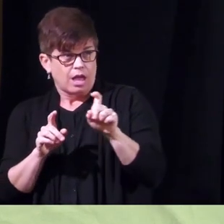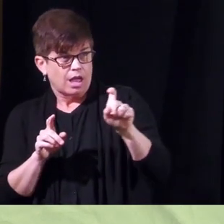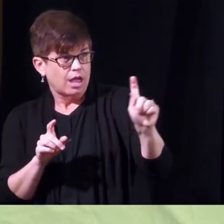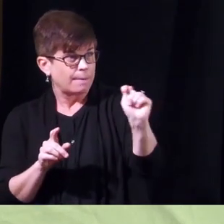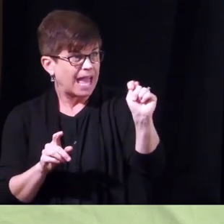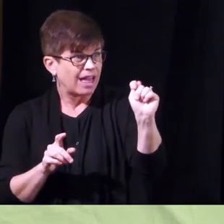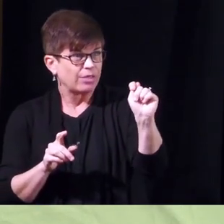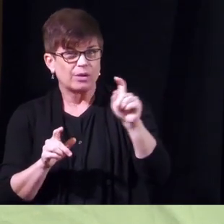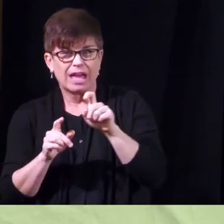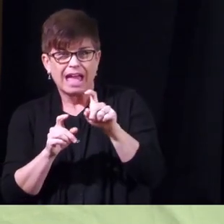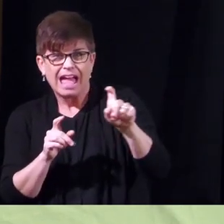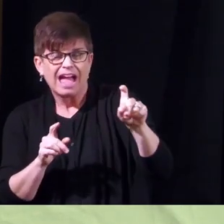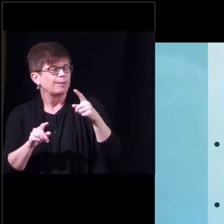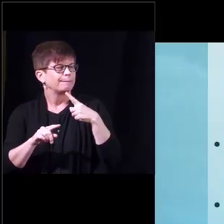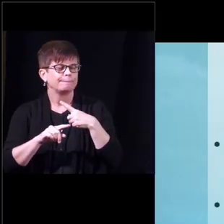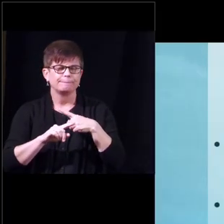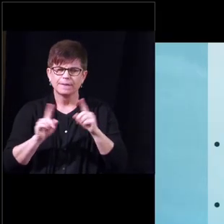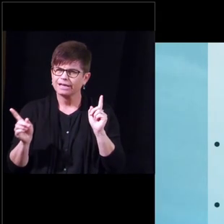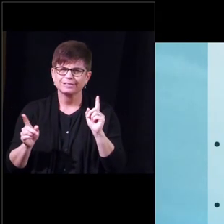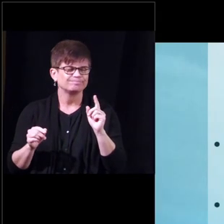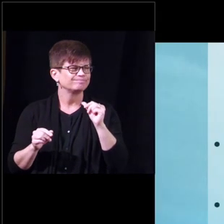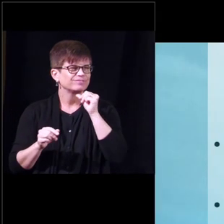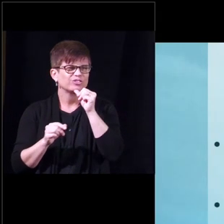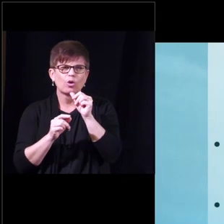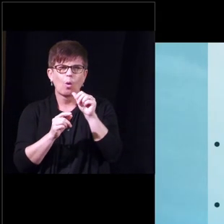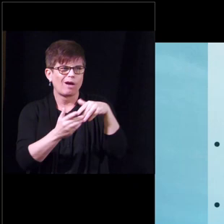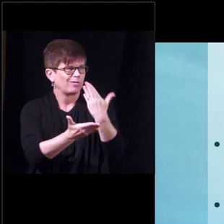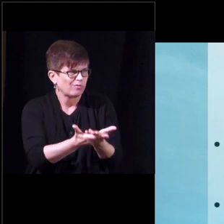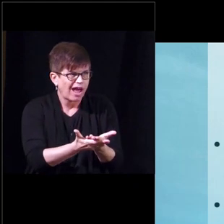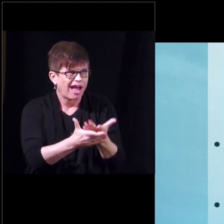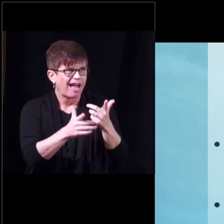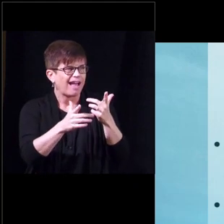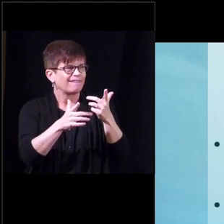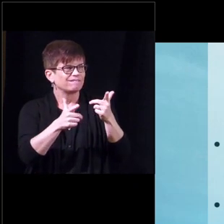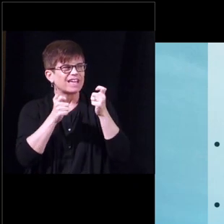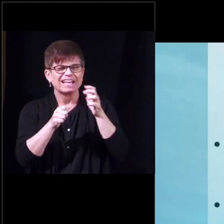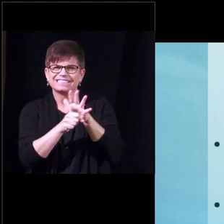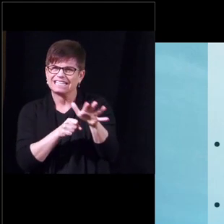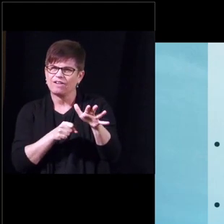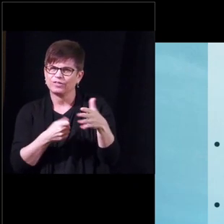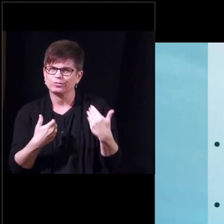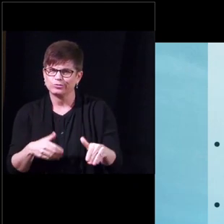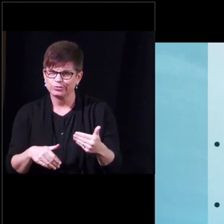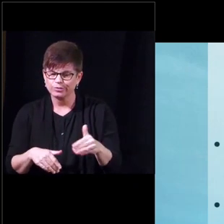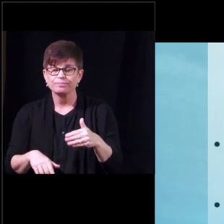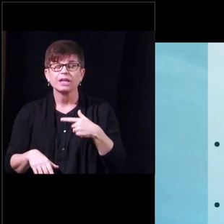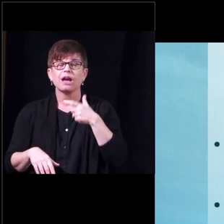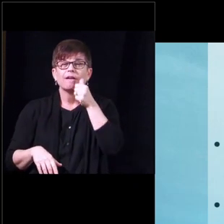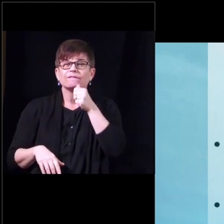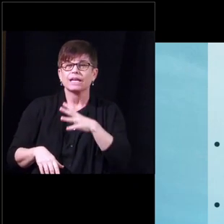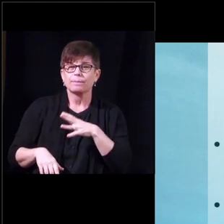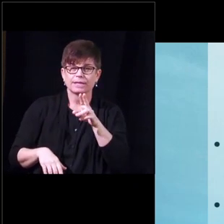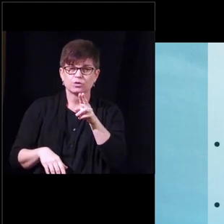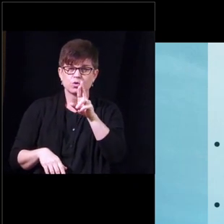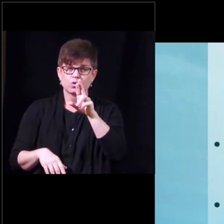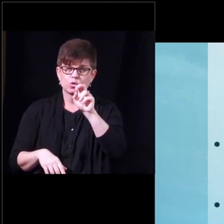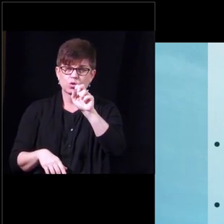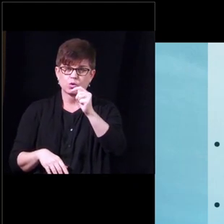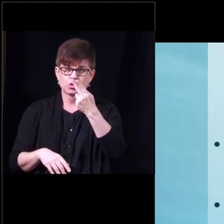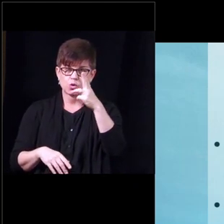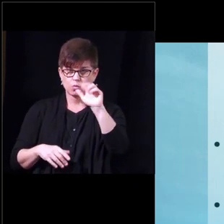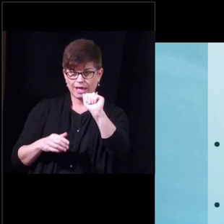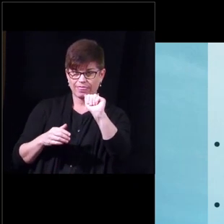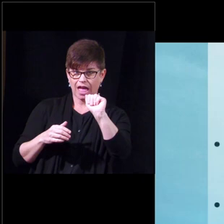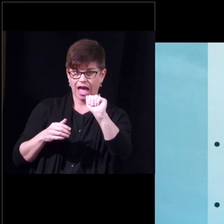fast enough stress incontinence is usually mostly just females where the urethra the sphincter valve that's supposed to keep them